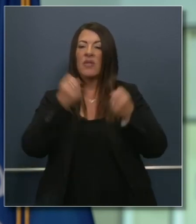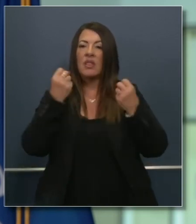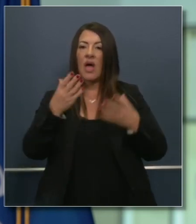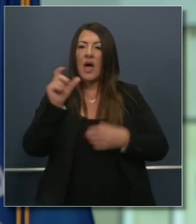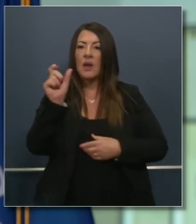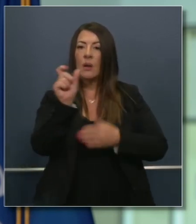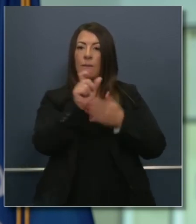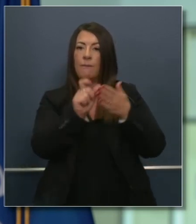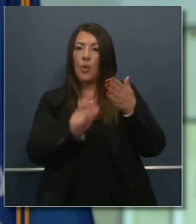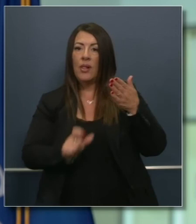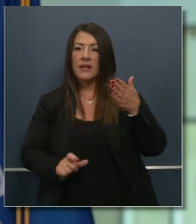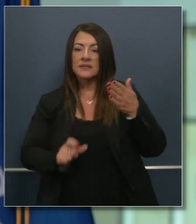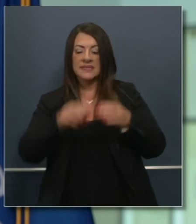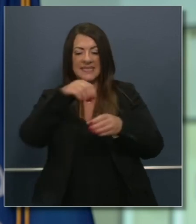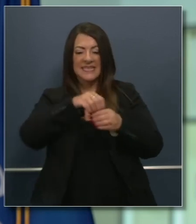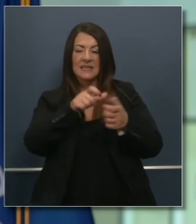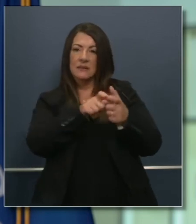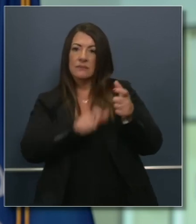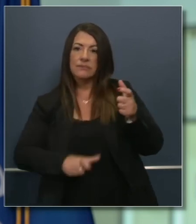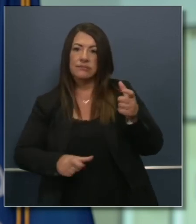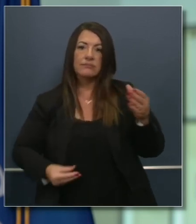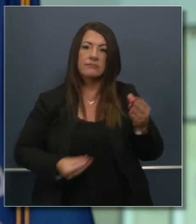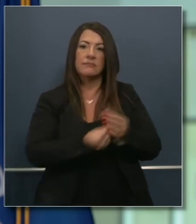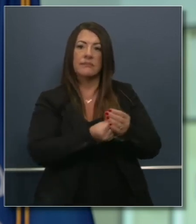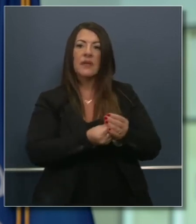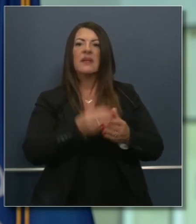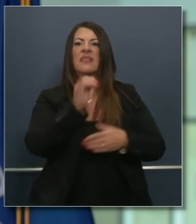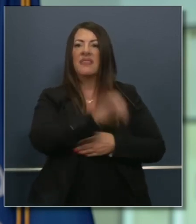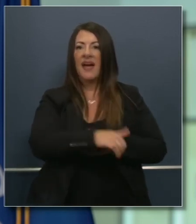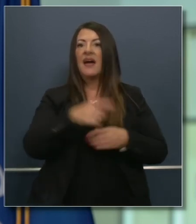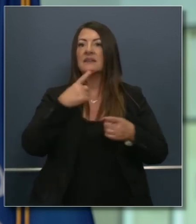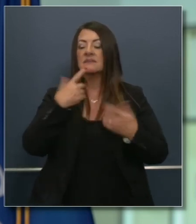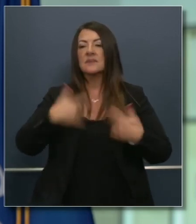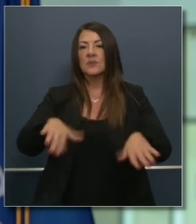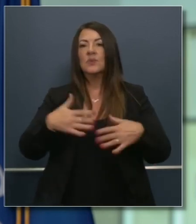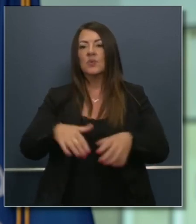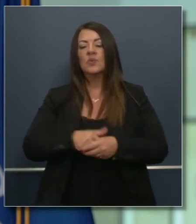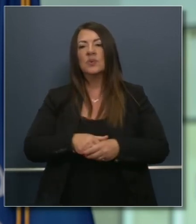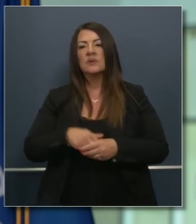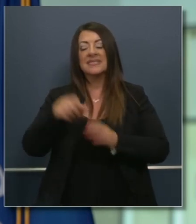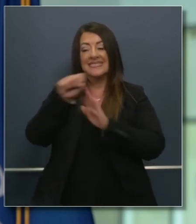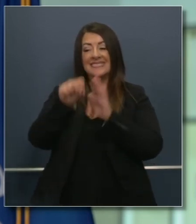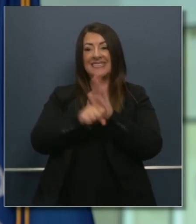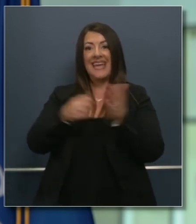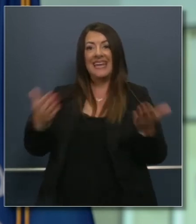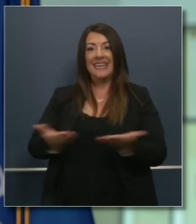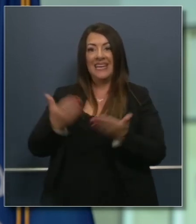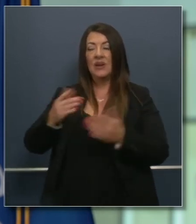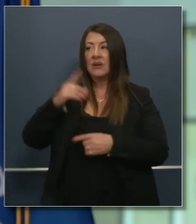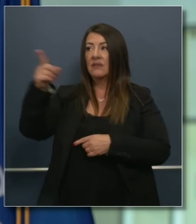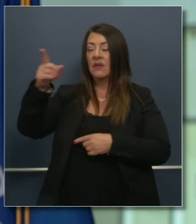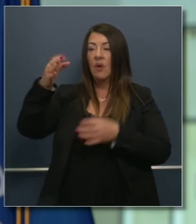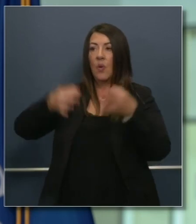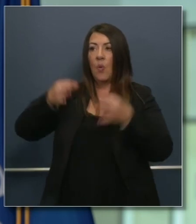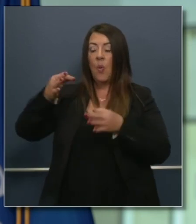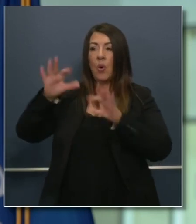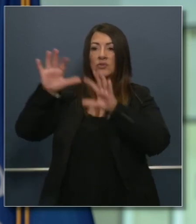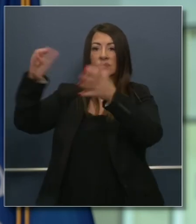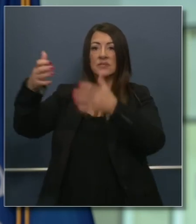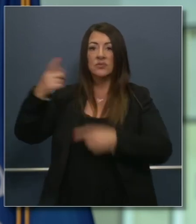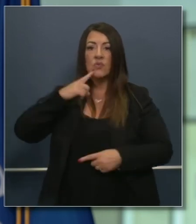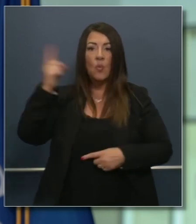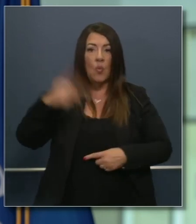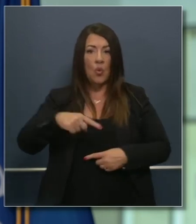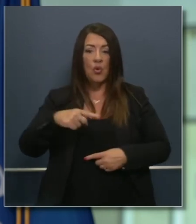local ordinances that have been upheld by the courts, the state ordinance. I haven't had the chance to read the decision that just came out.